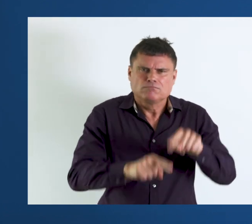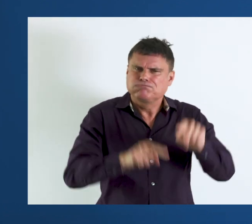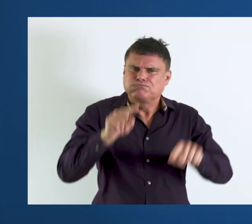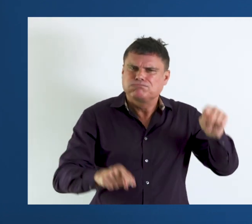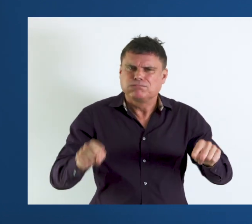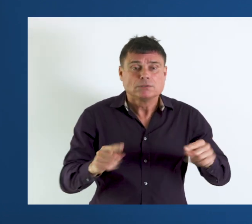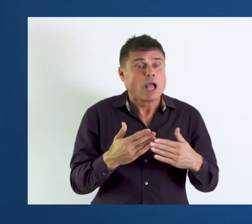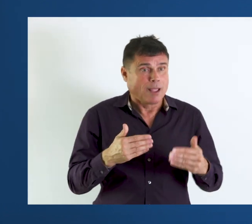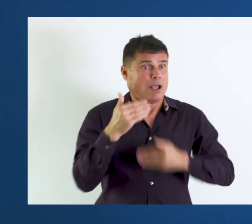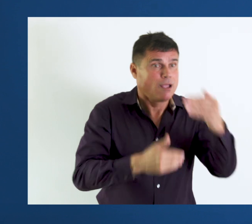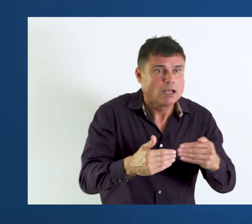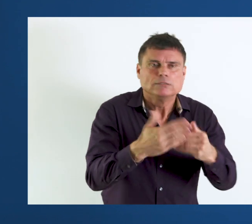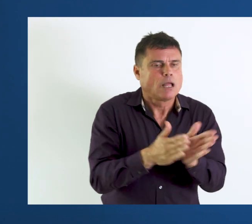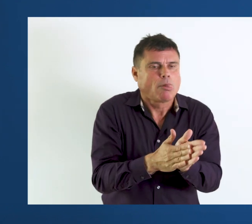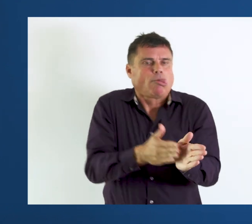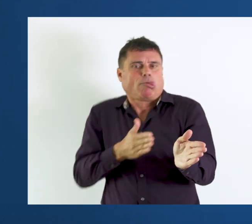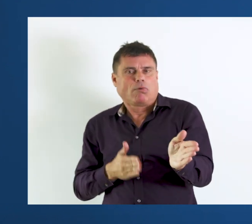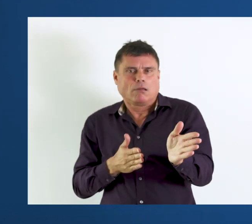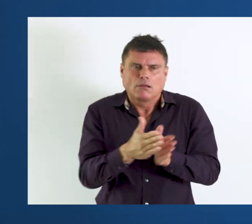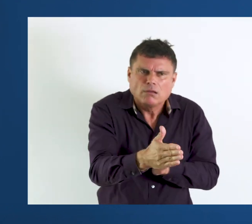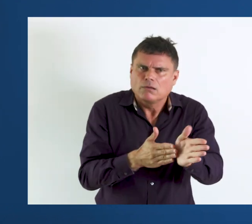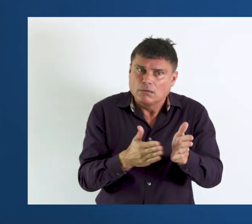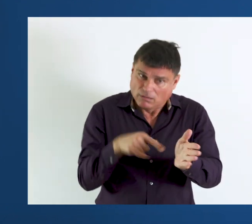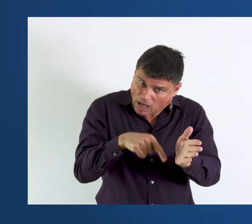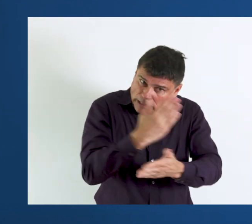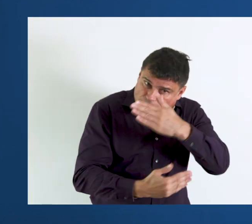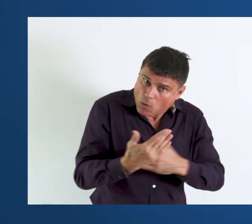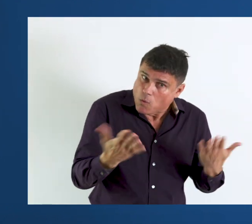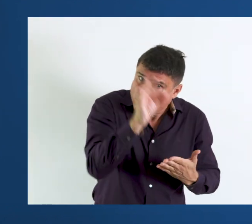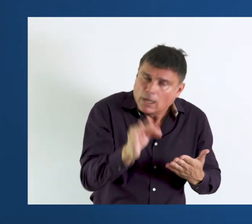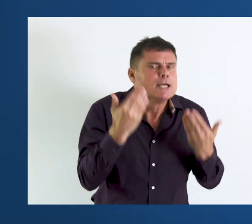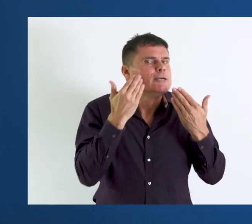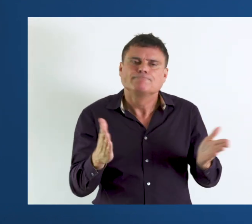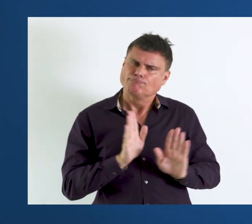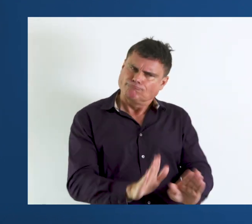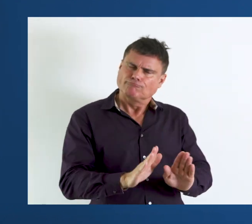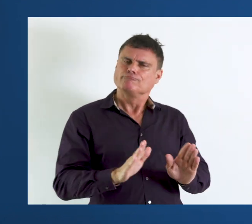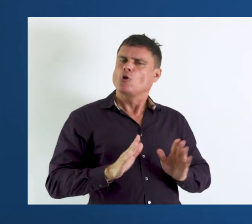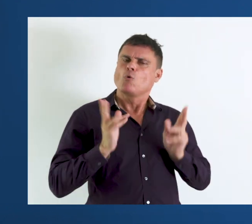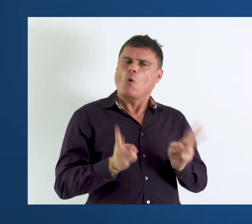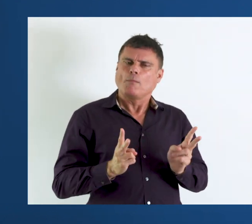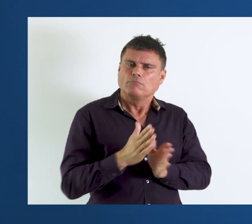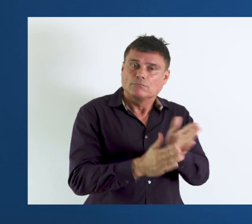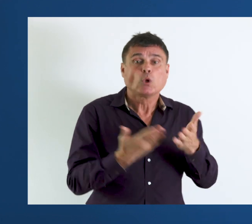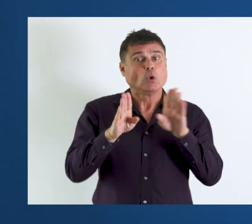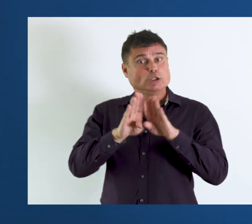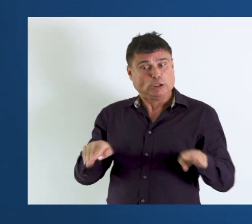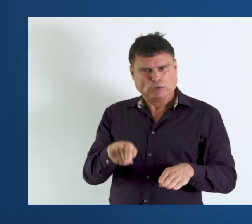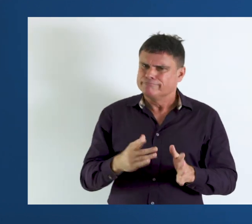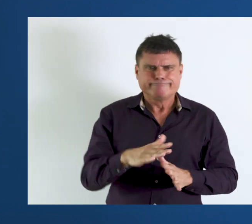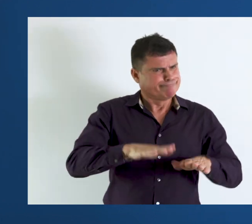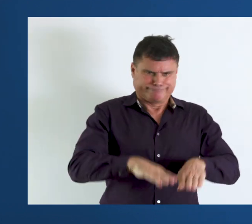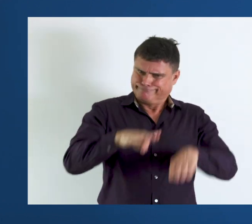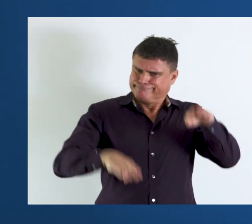in what is expected to be normal development. What is also challenging in the case of children is the